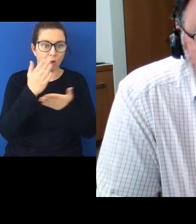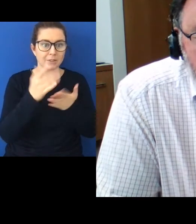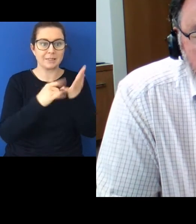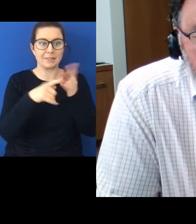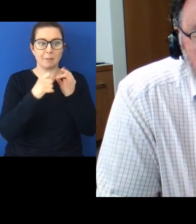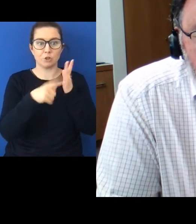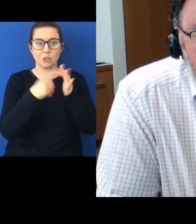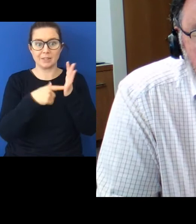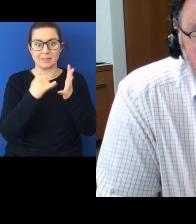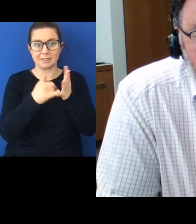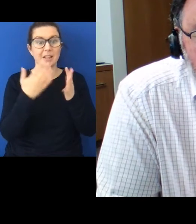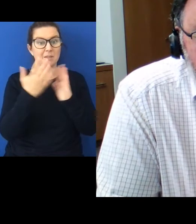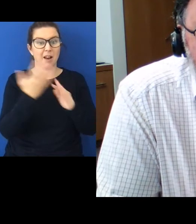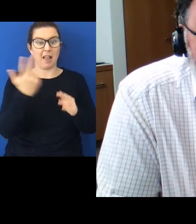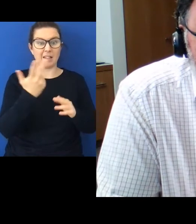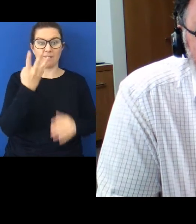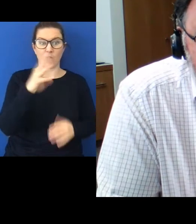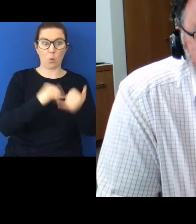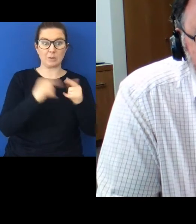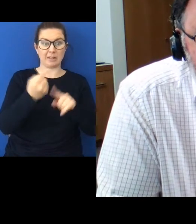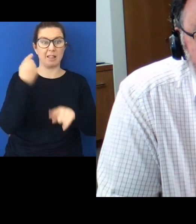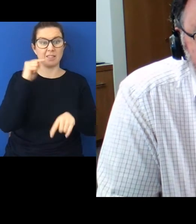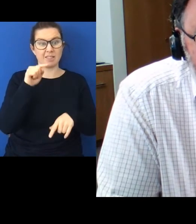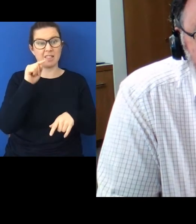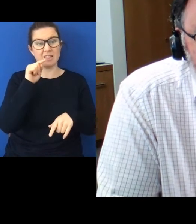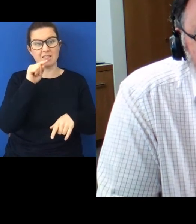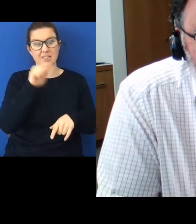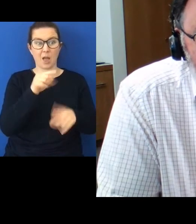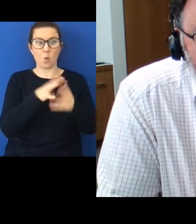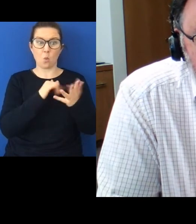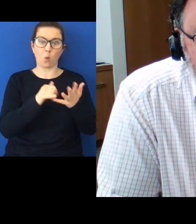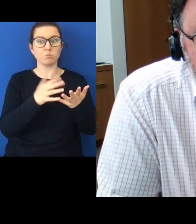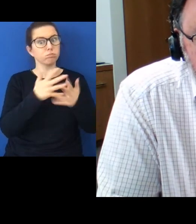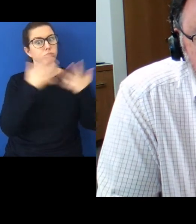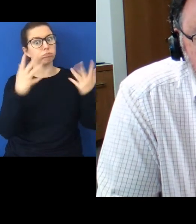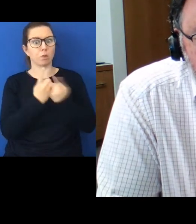which, in 1840, was probably a relatively radical thing to do.